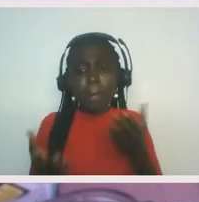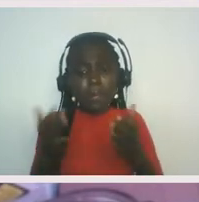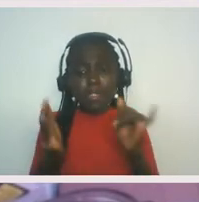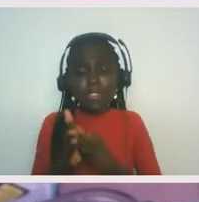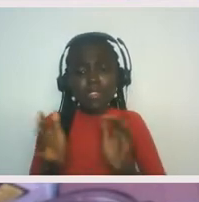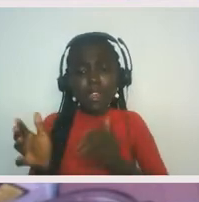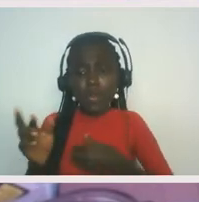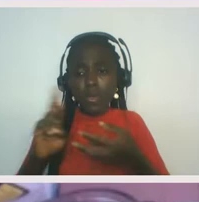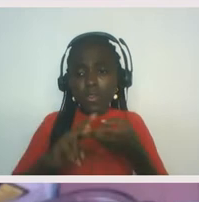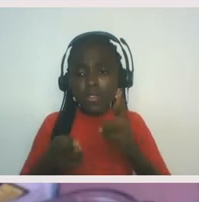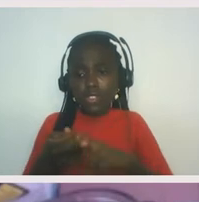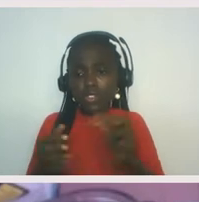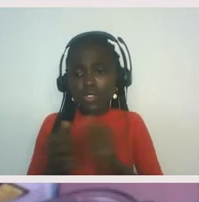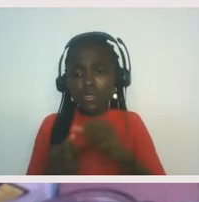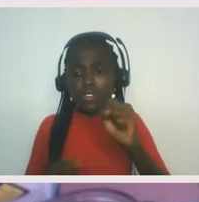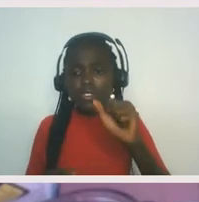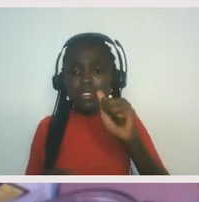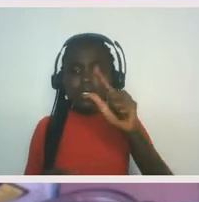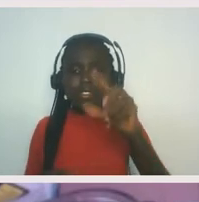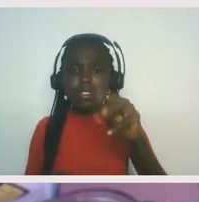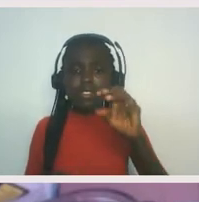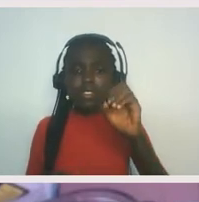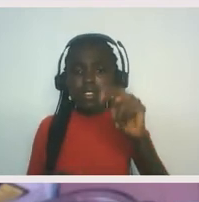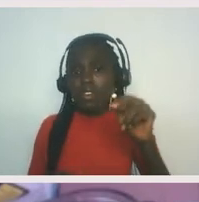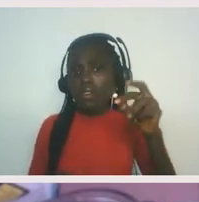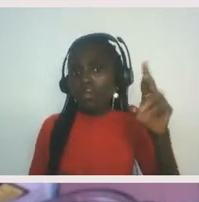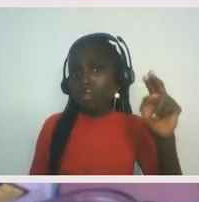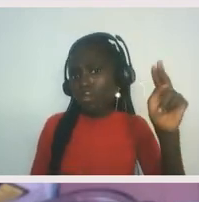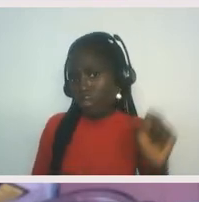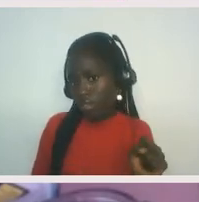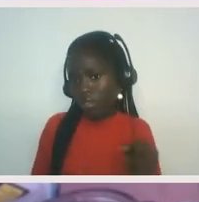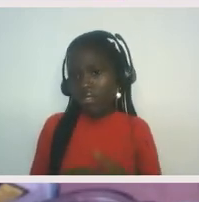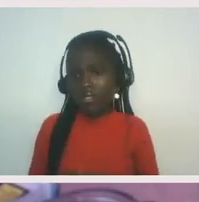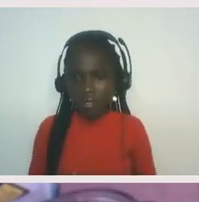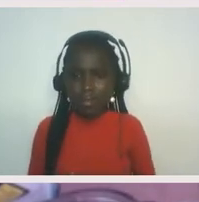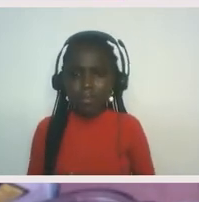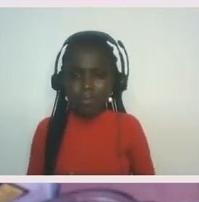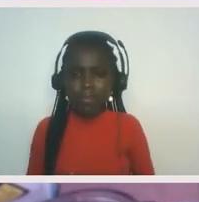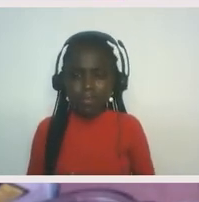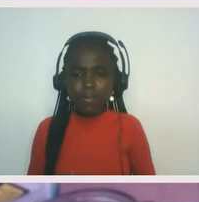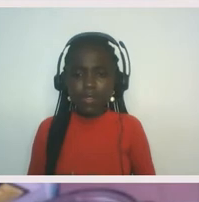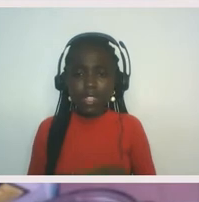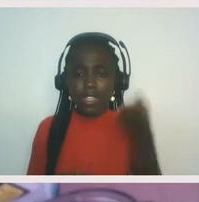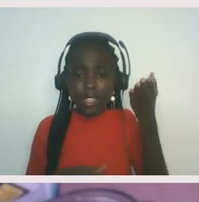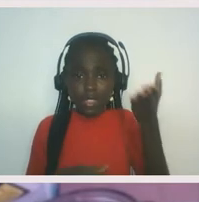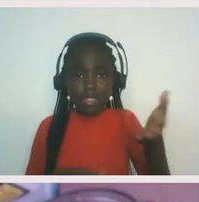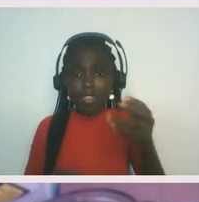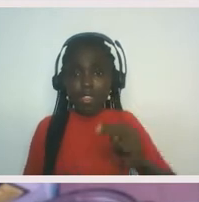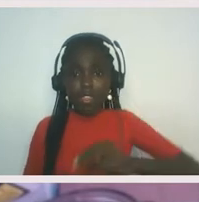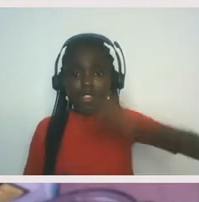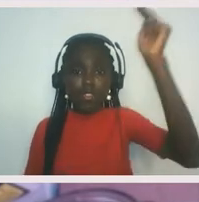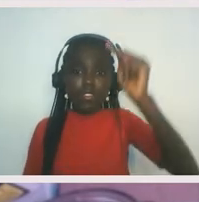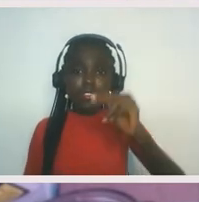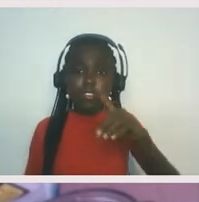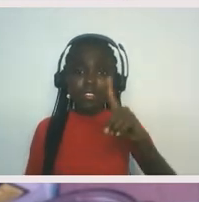to the salmon runs, um, or, um, you know, when I'm back in North Dakota, we understand, um,